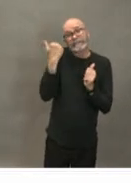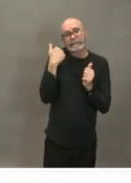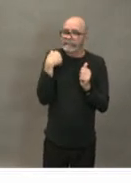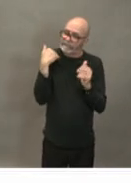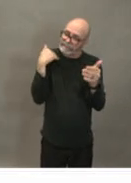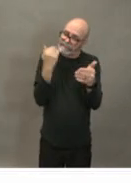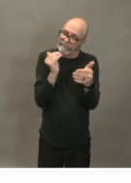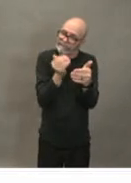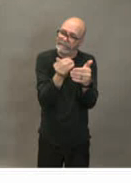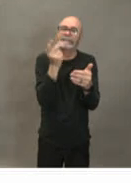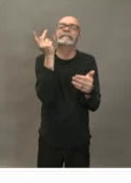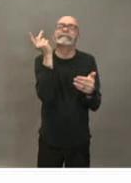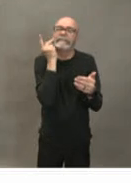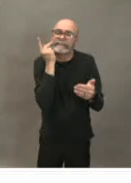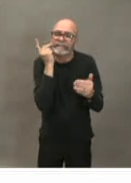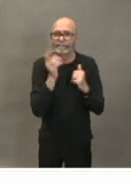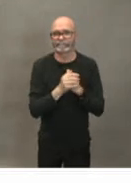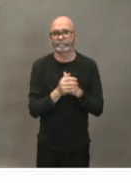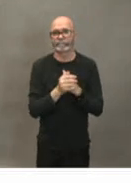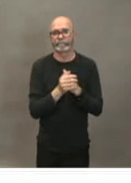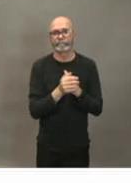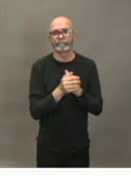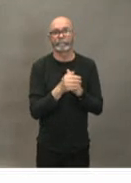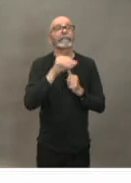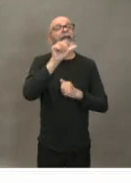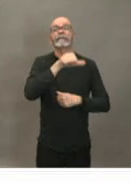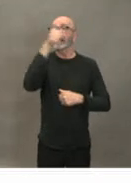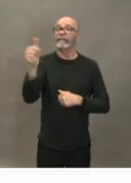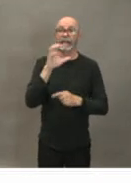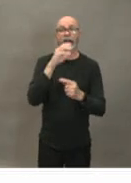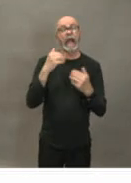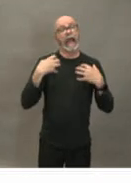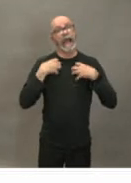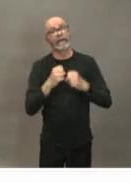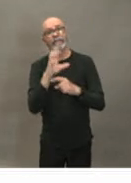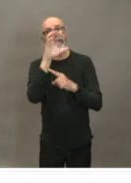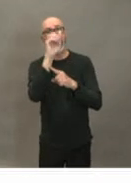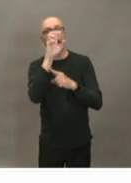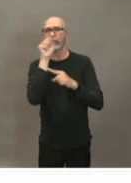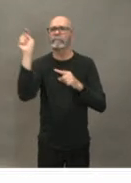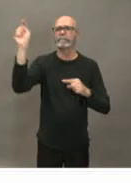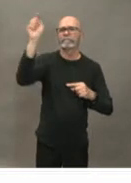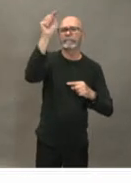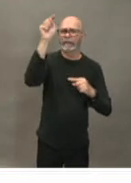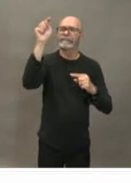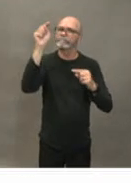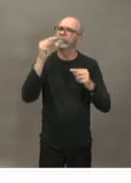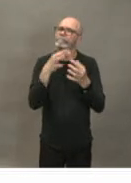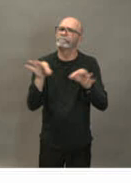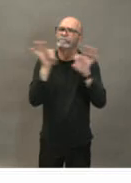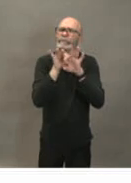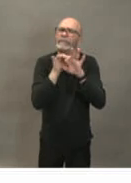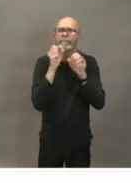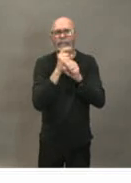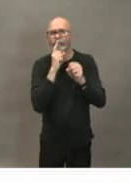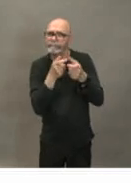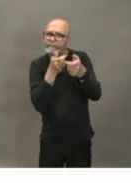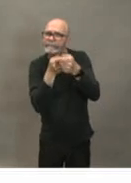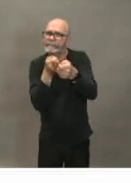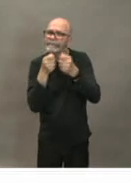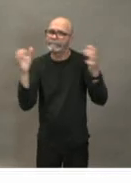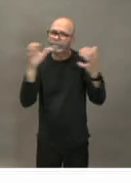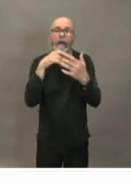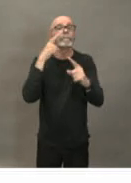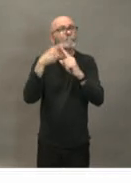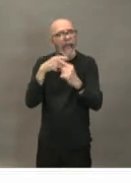nova scotians so we're very much in the process of as we respond build the the the the approach appropriate screening and